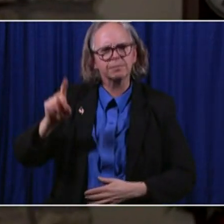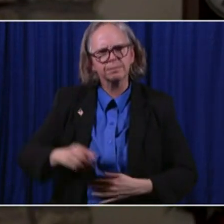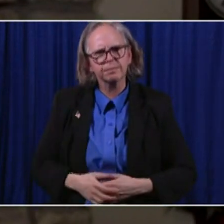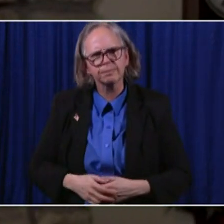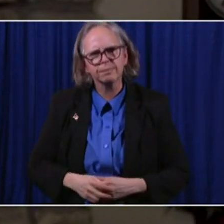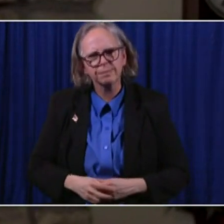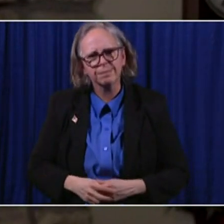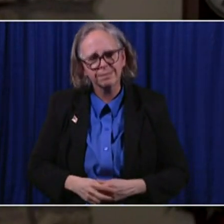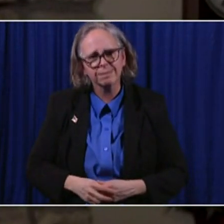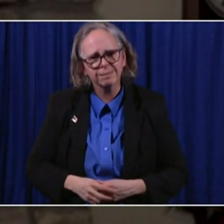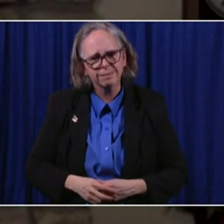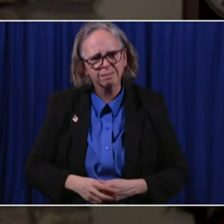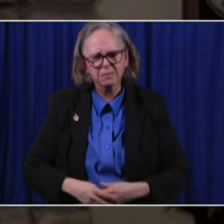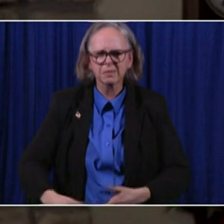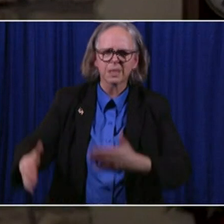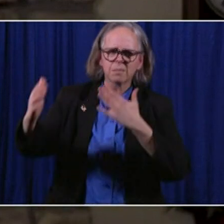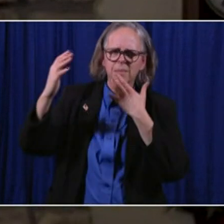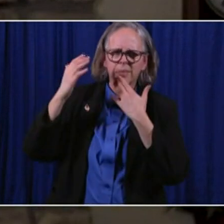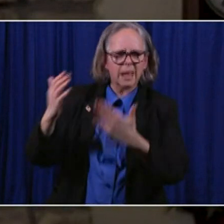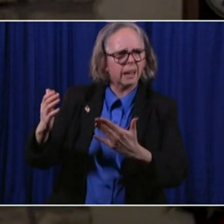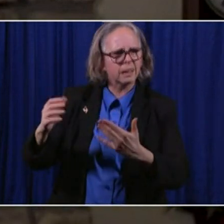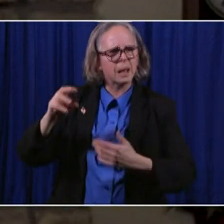I want to thank Leader Mitch McConnell.